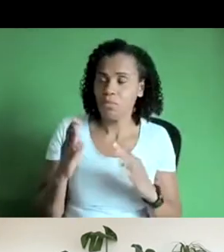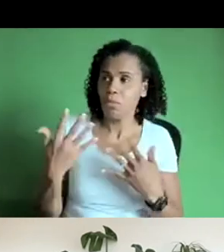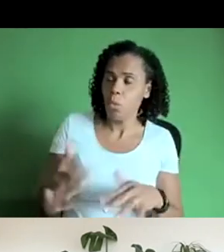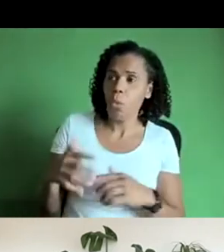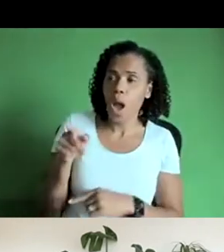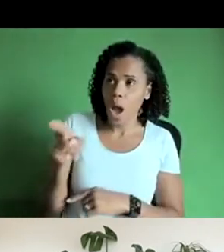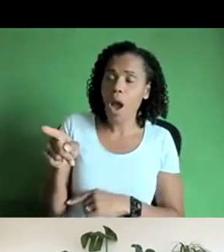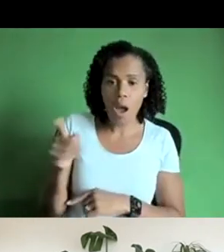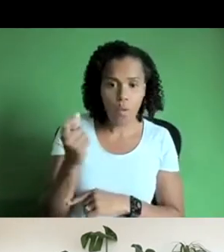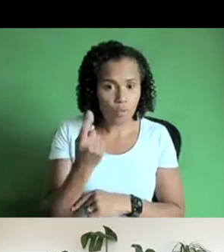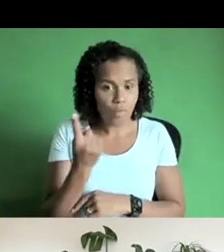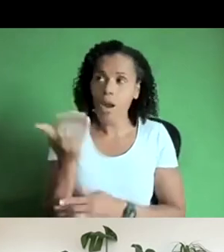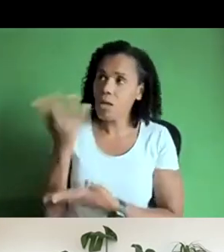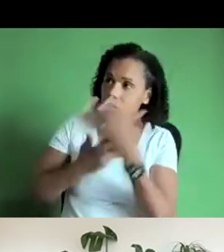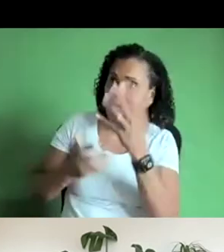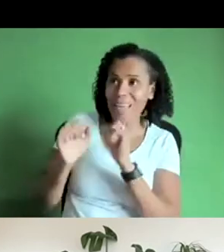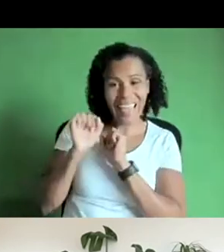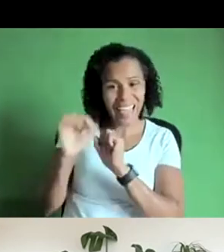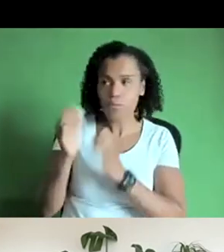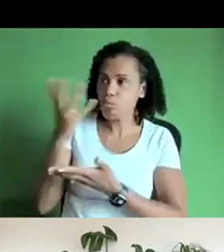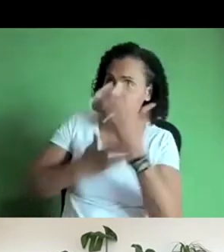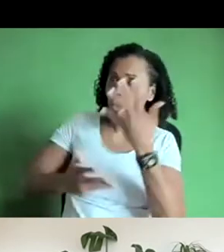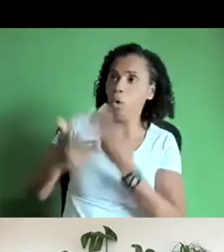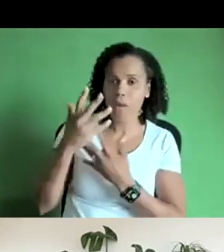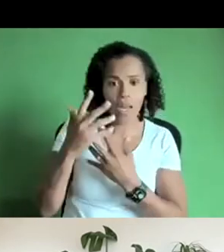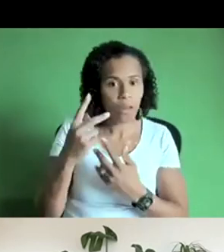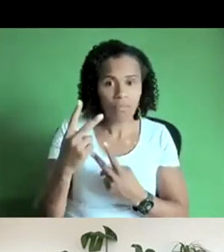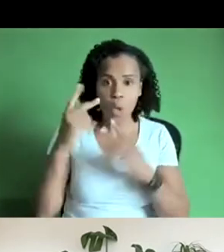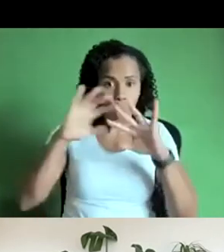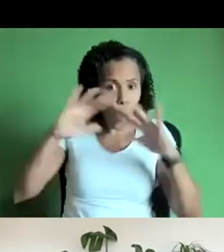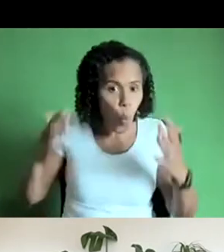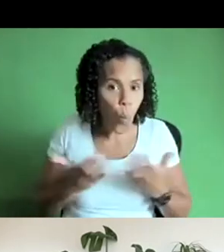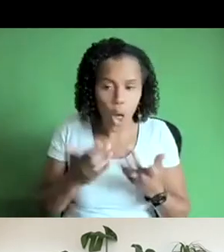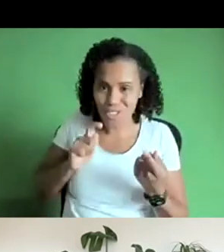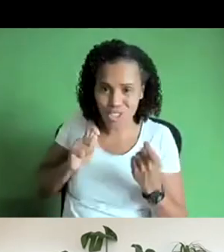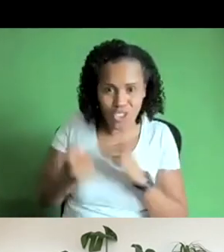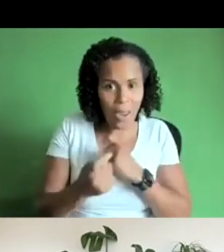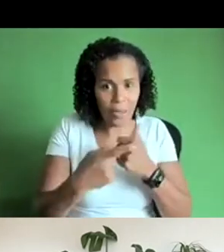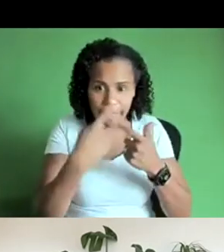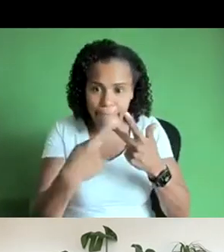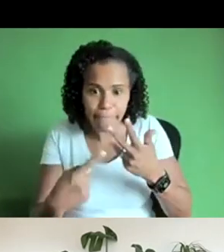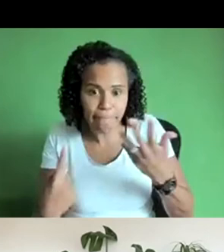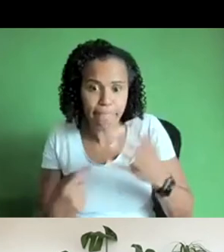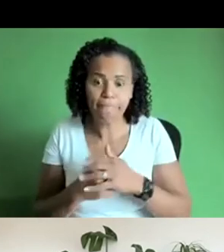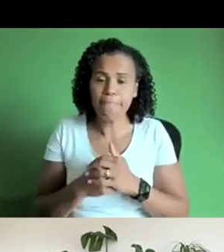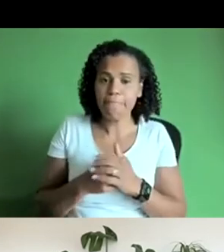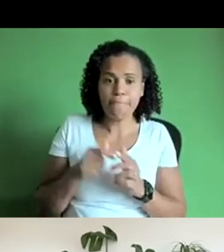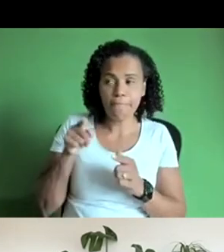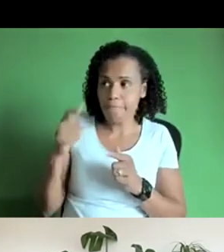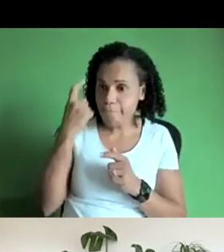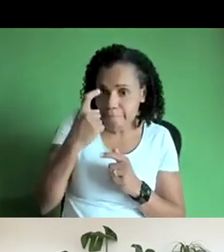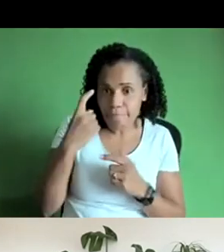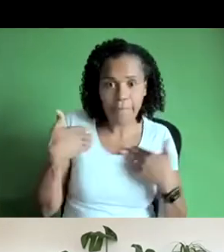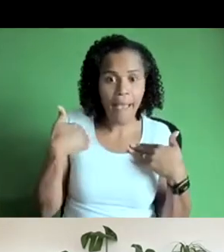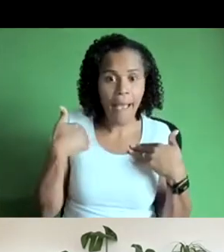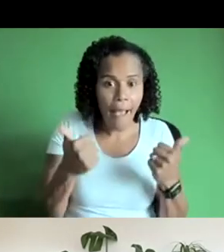changes that were kind of happening uh in the world around us um not just in the kind of direct sense around kind of uh health uh